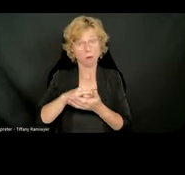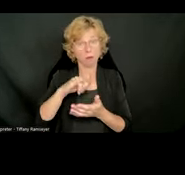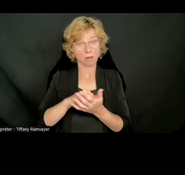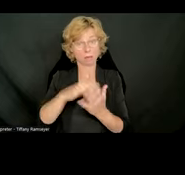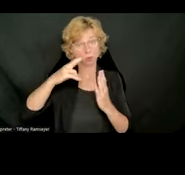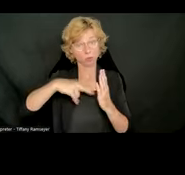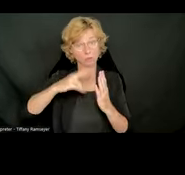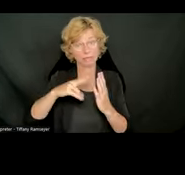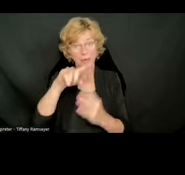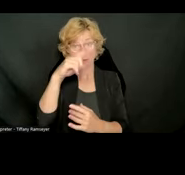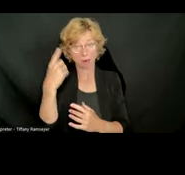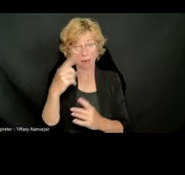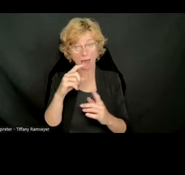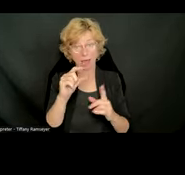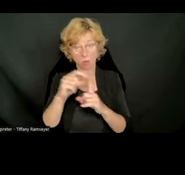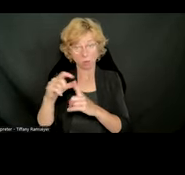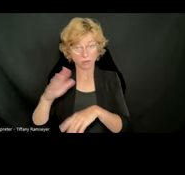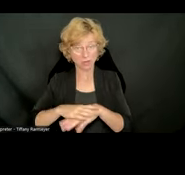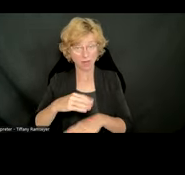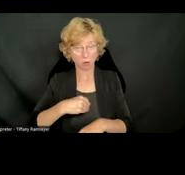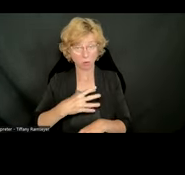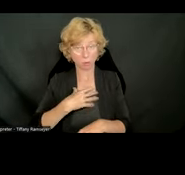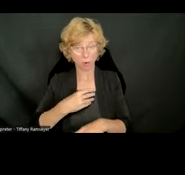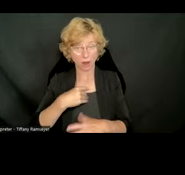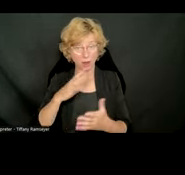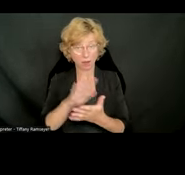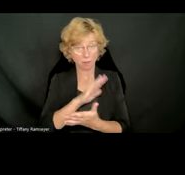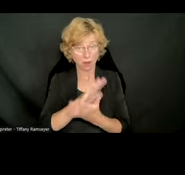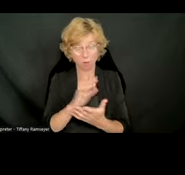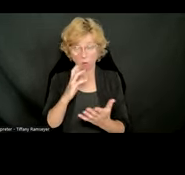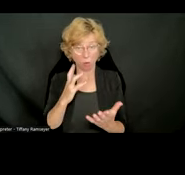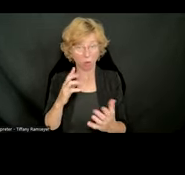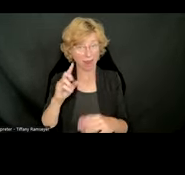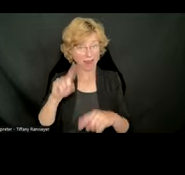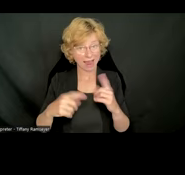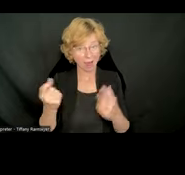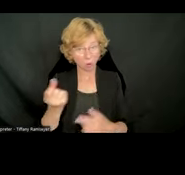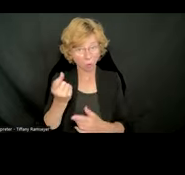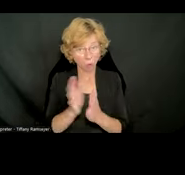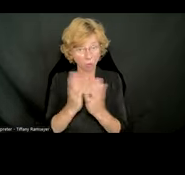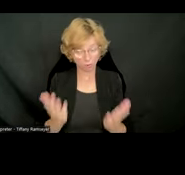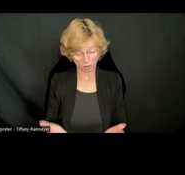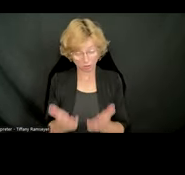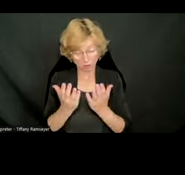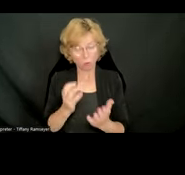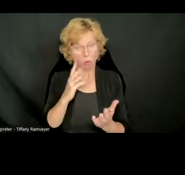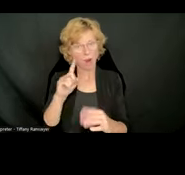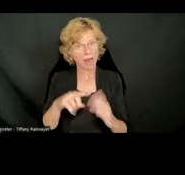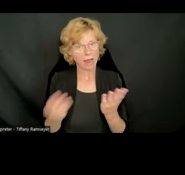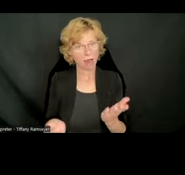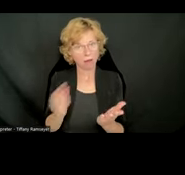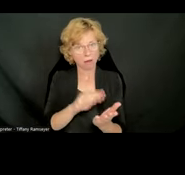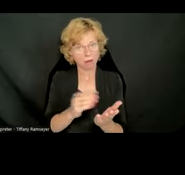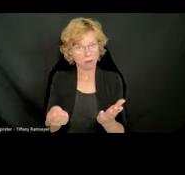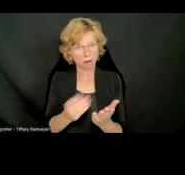the book. If you cannot fold the book because of weak muscle tone, or can't turn the page because you struggle with your fine motor